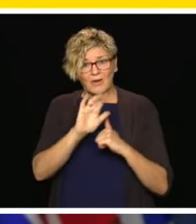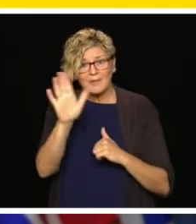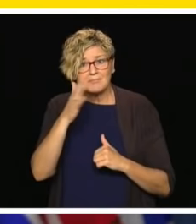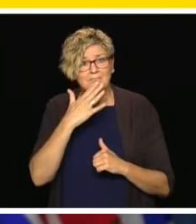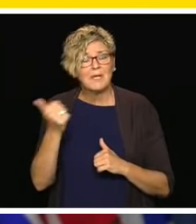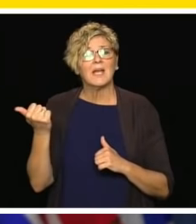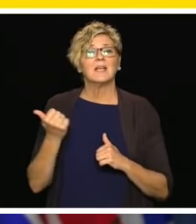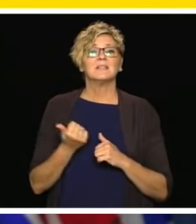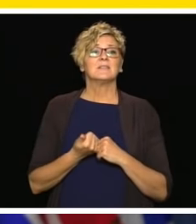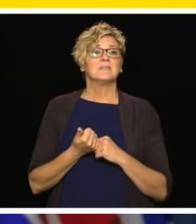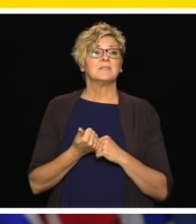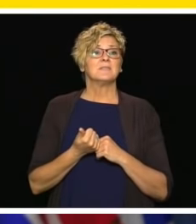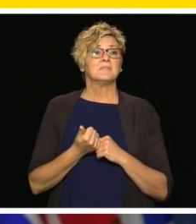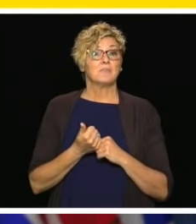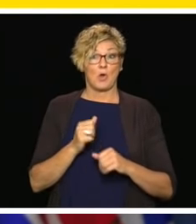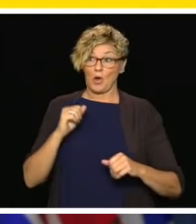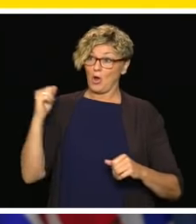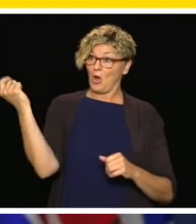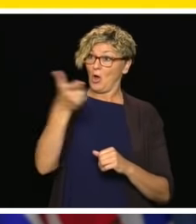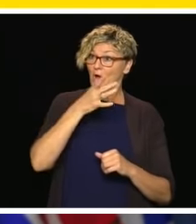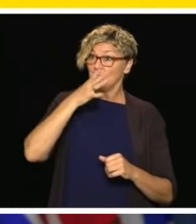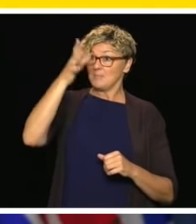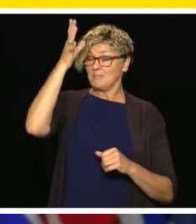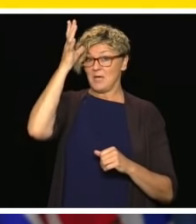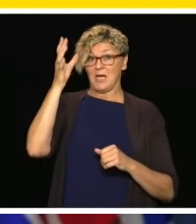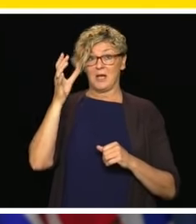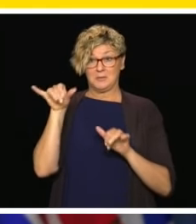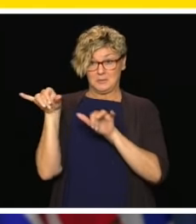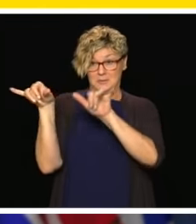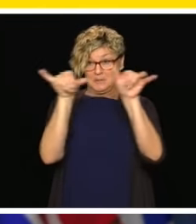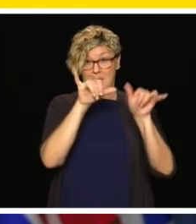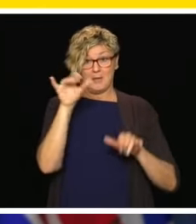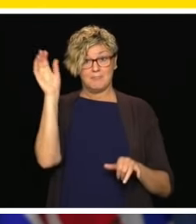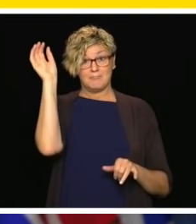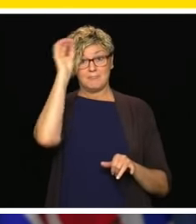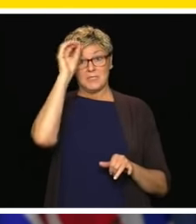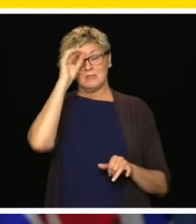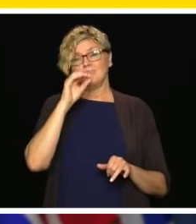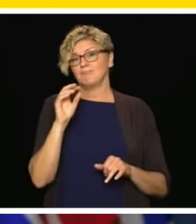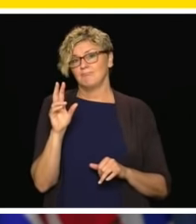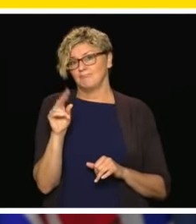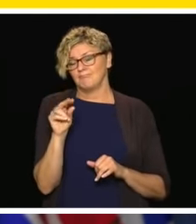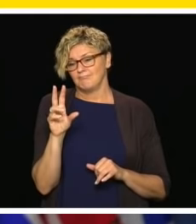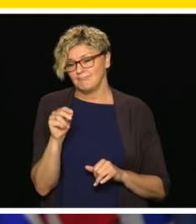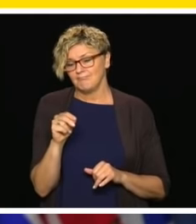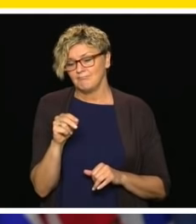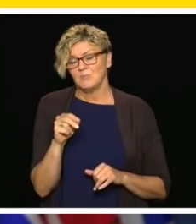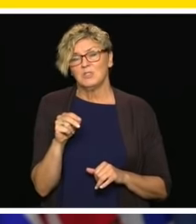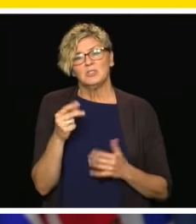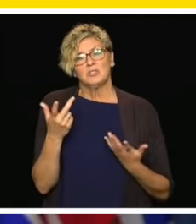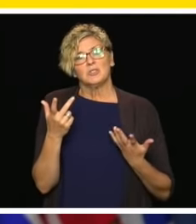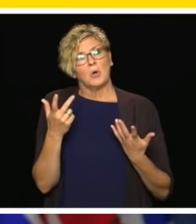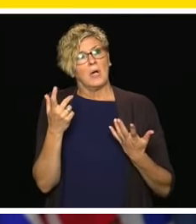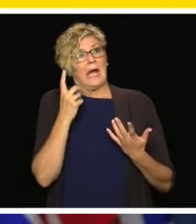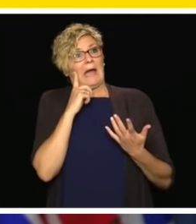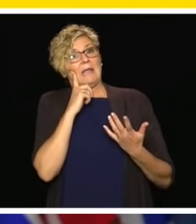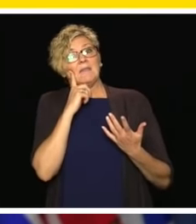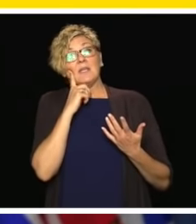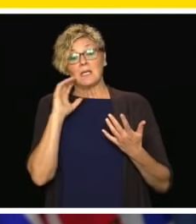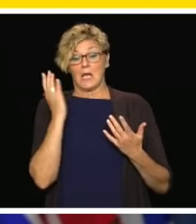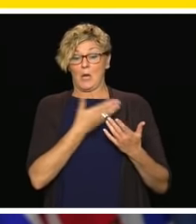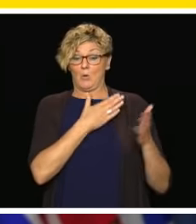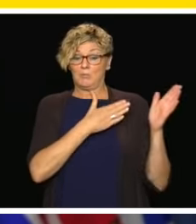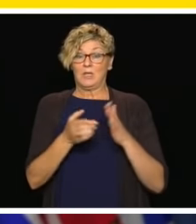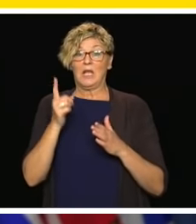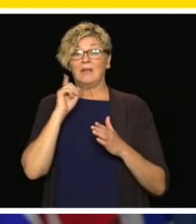not all parents think alike. They have different situations and I think we've recognized this in moving into stage three by having something for everybody